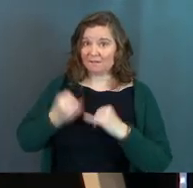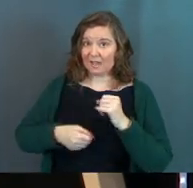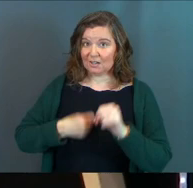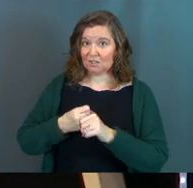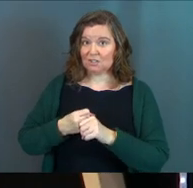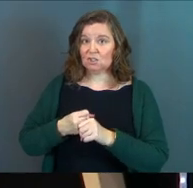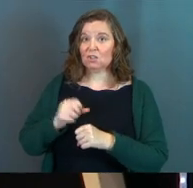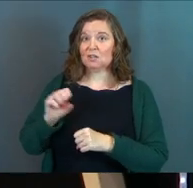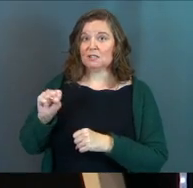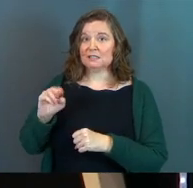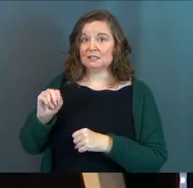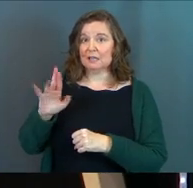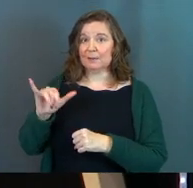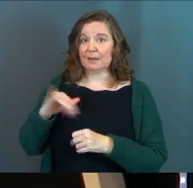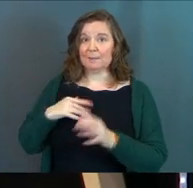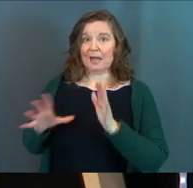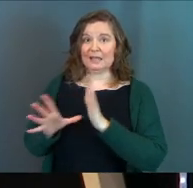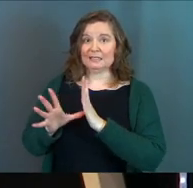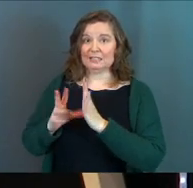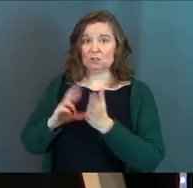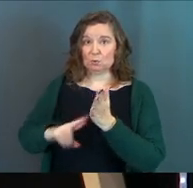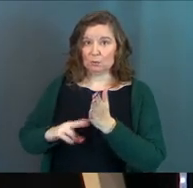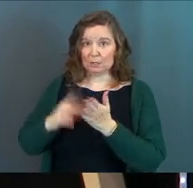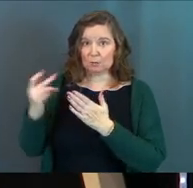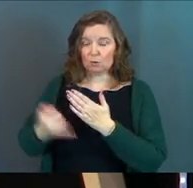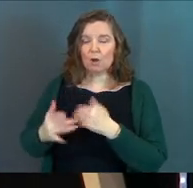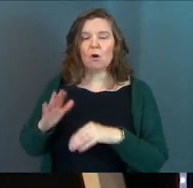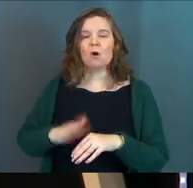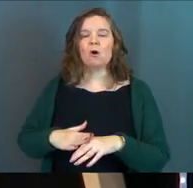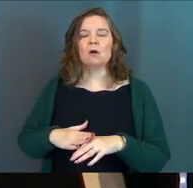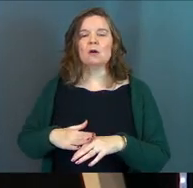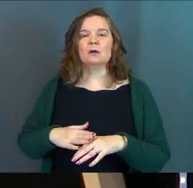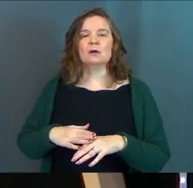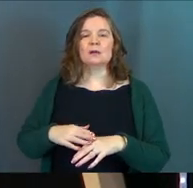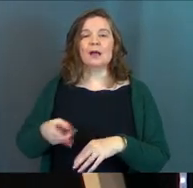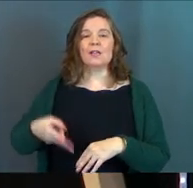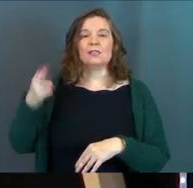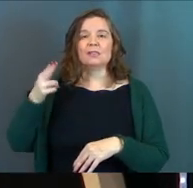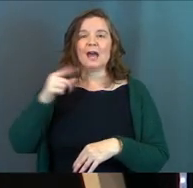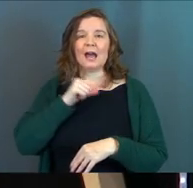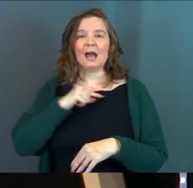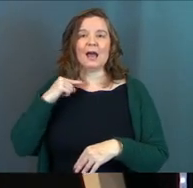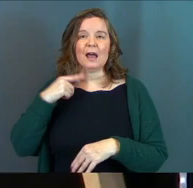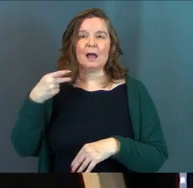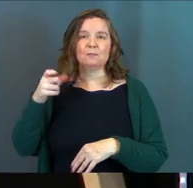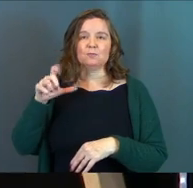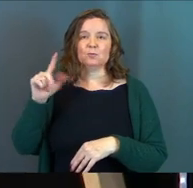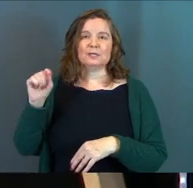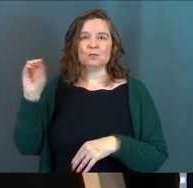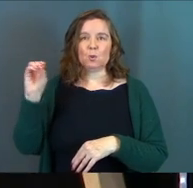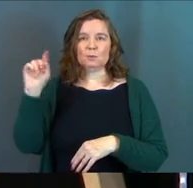year in seminary, I did my senior research project on the high priest in the Old Testament.